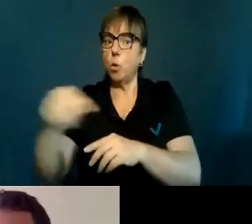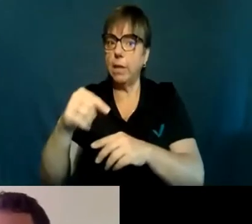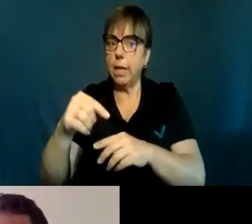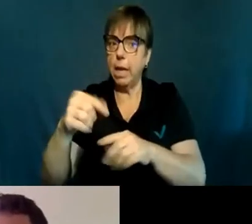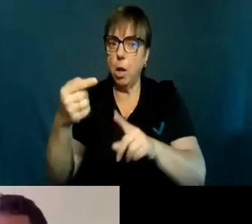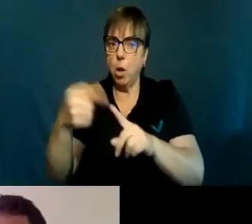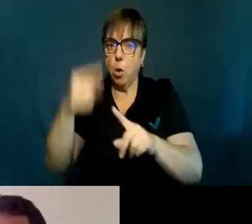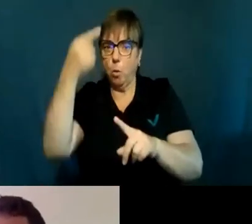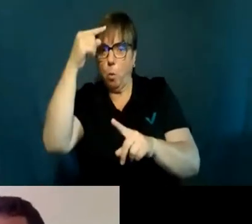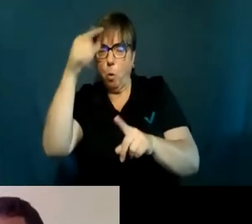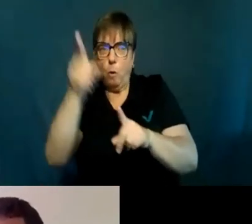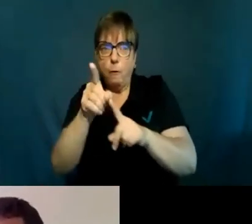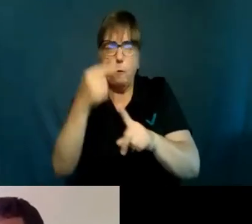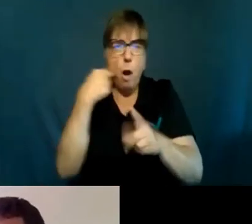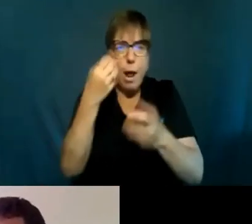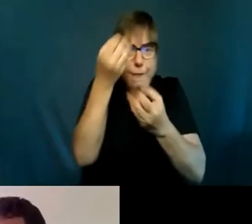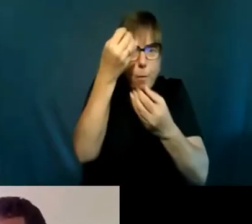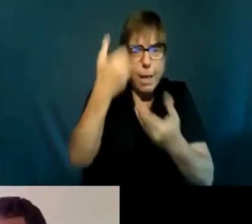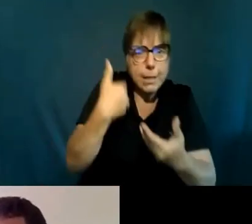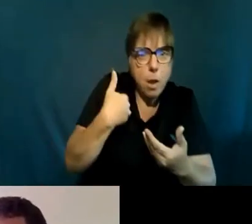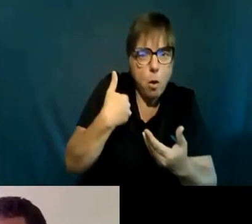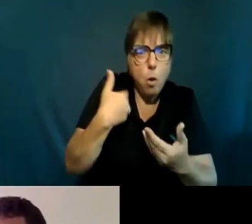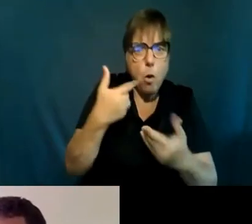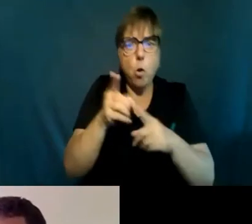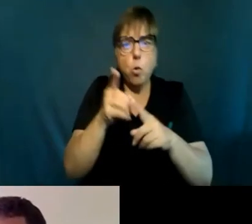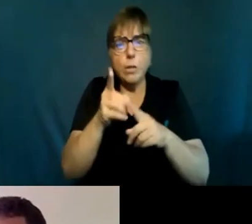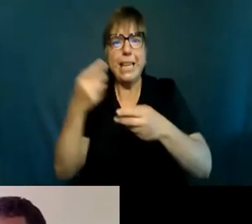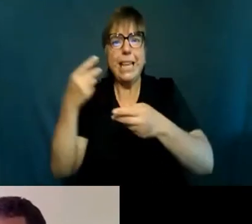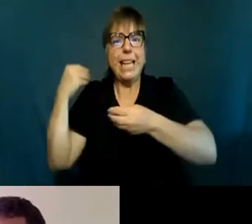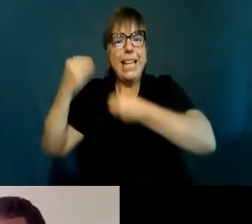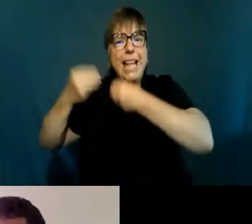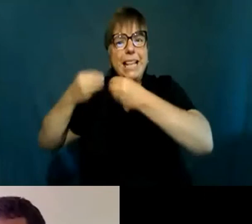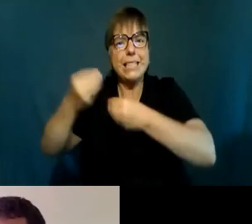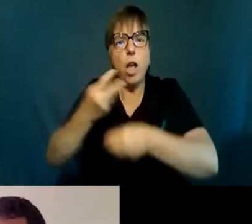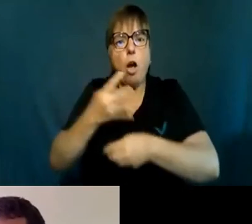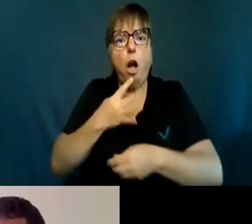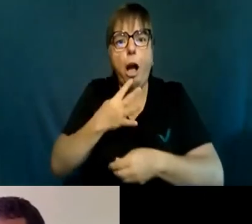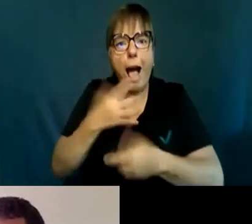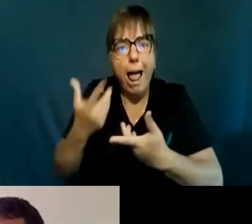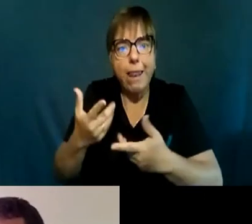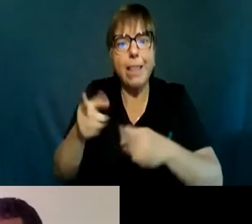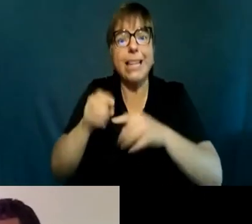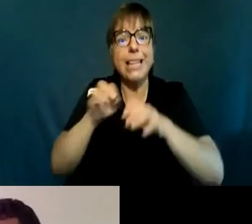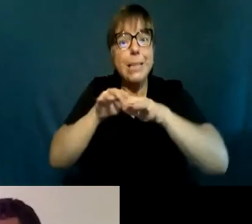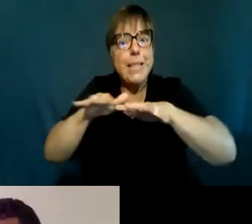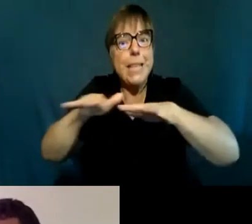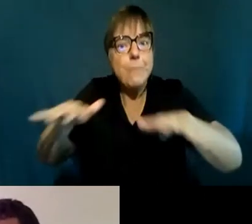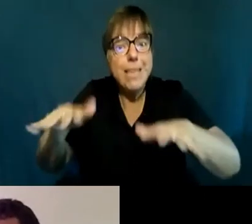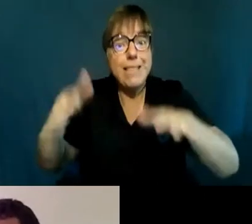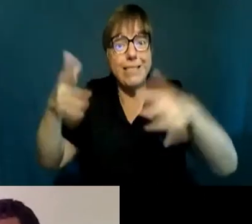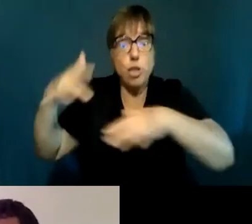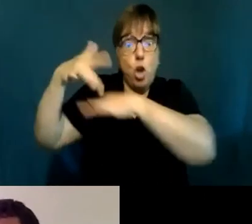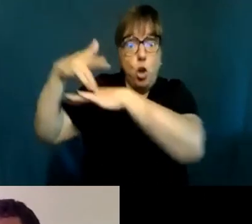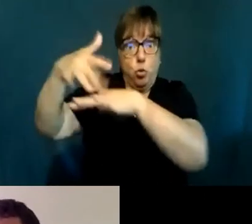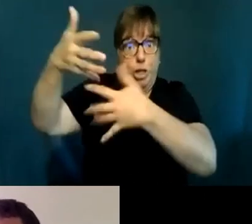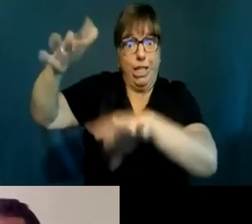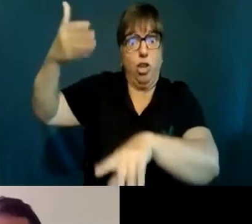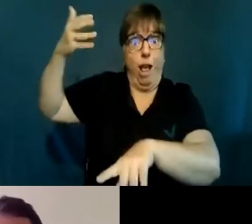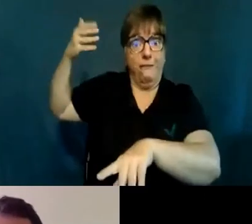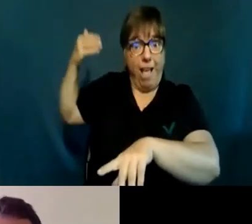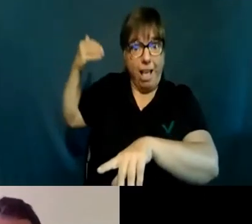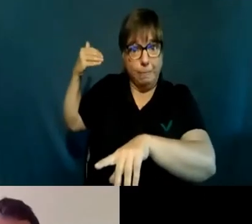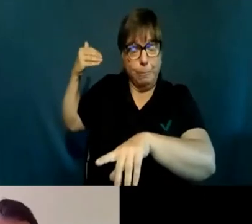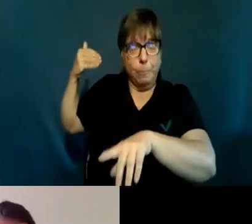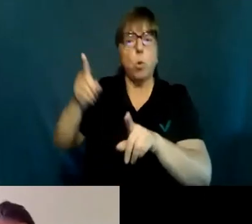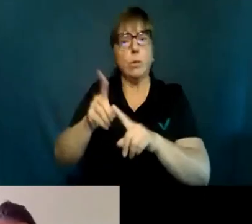public health and the oral traditions of epidemics that have already touched. A story of particular vulnerability